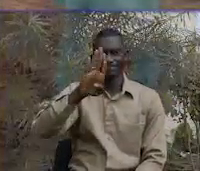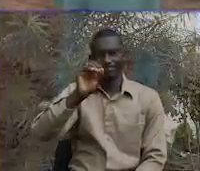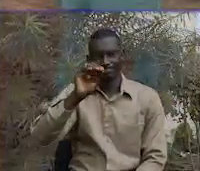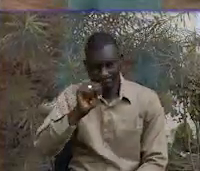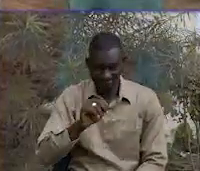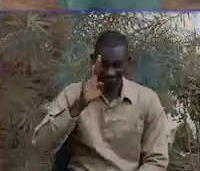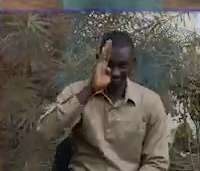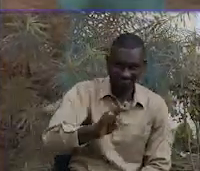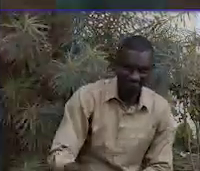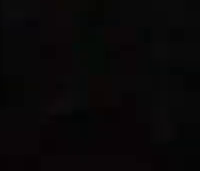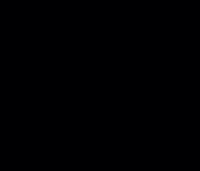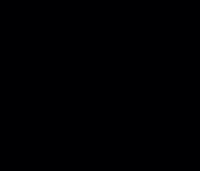Lecturer Davo.